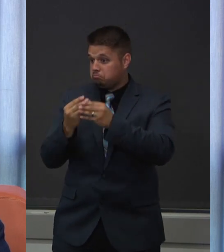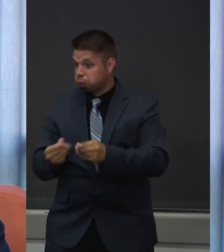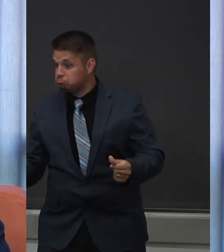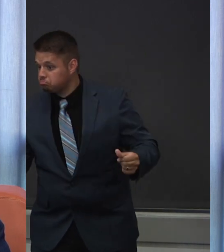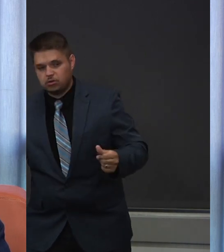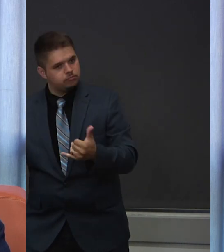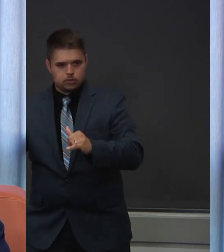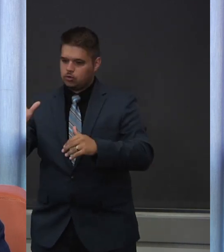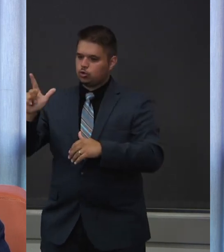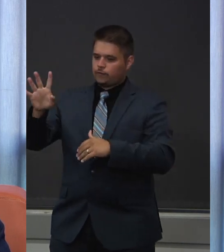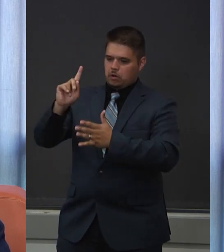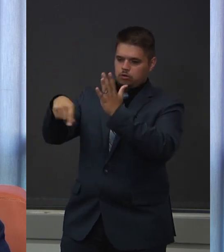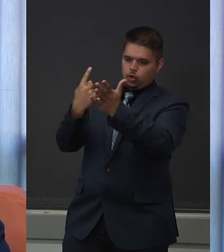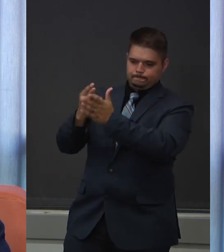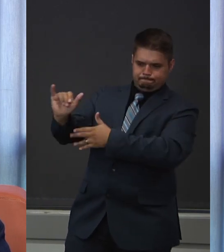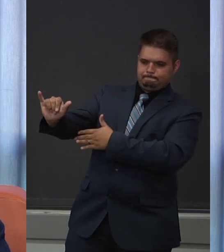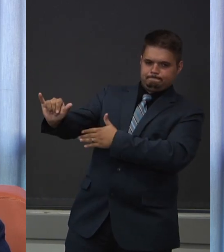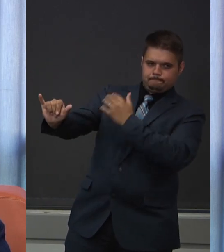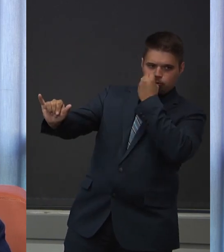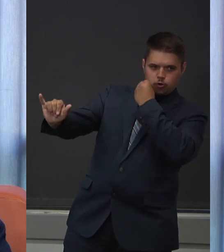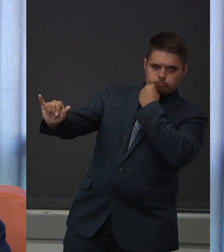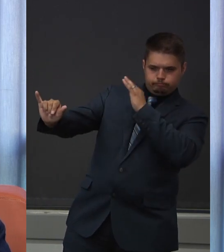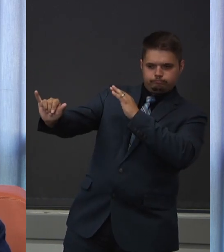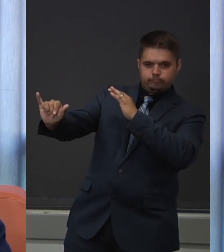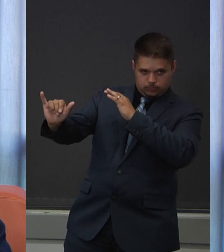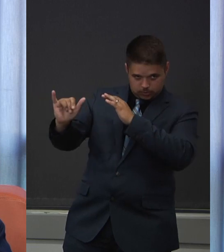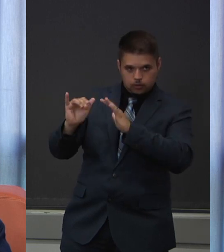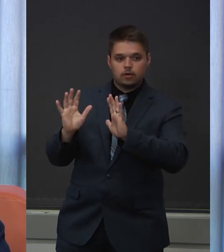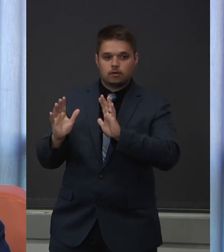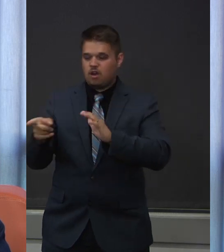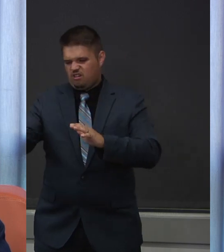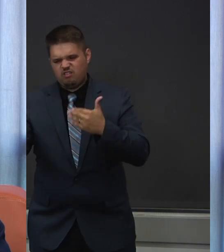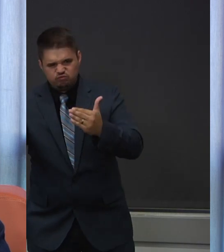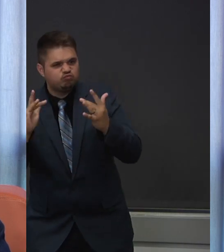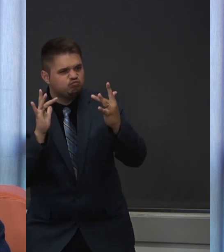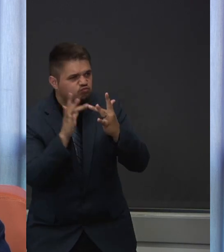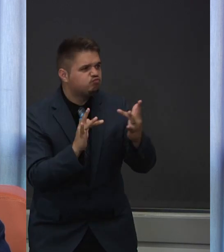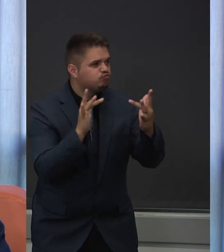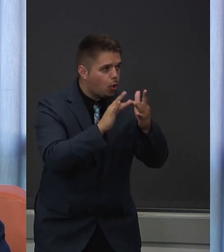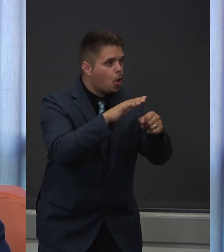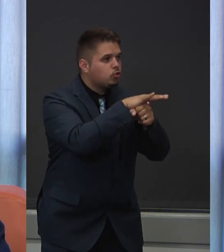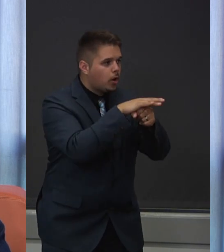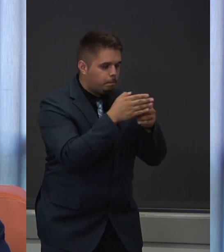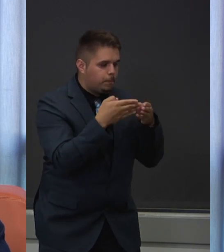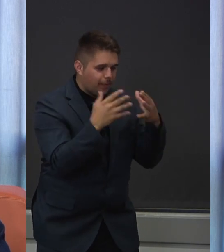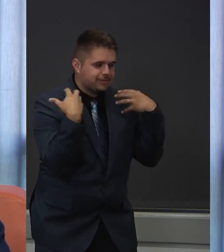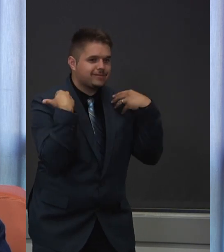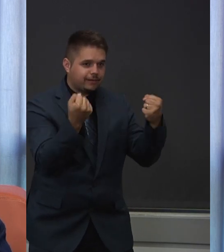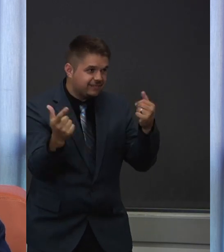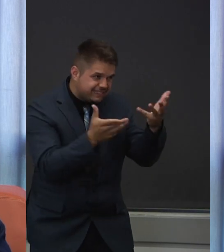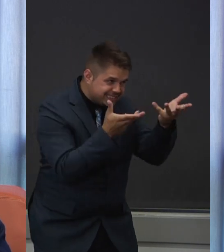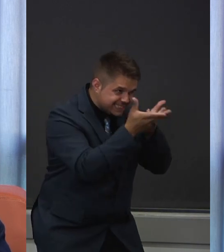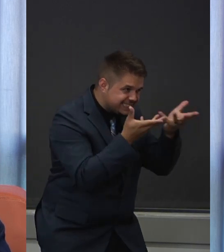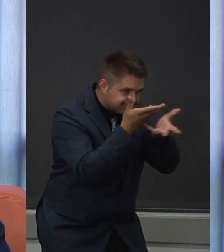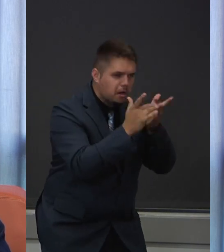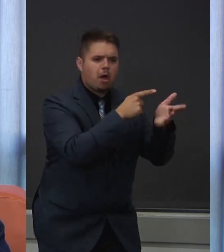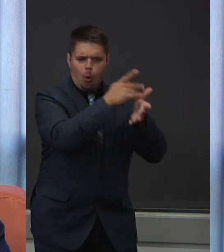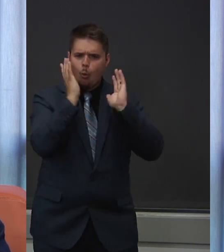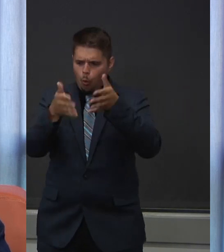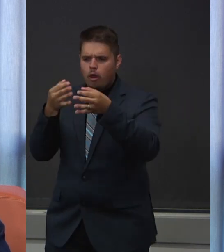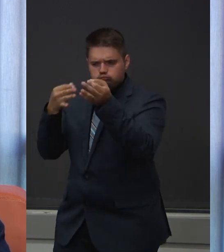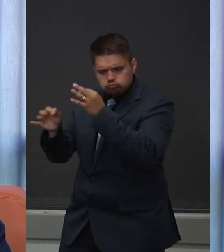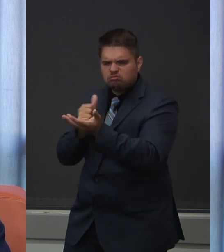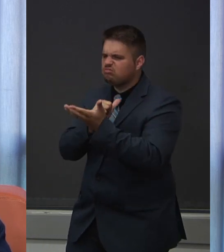people can help you, support you and help you understand the best way to kind of navigate that